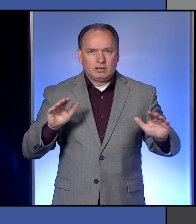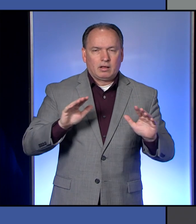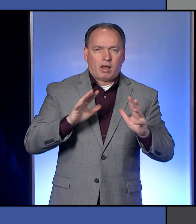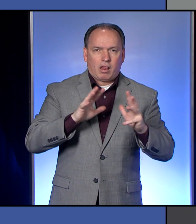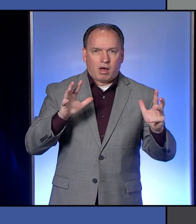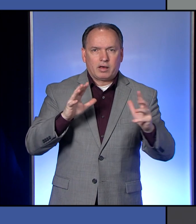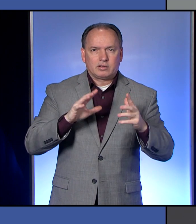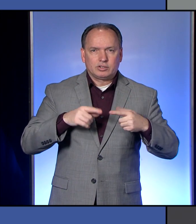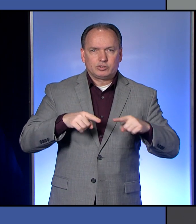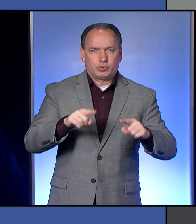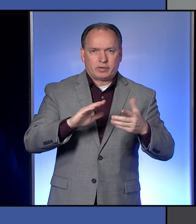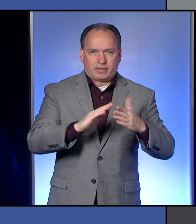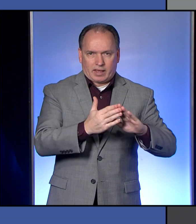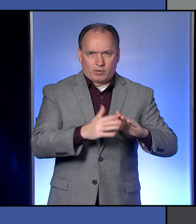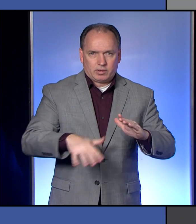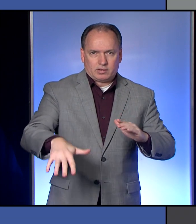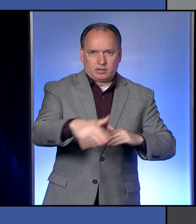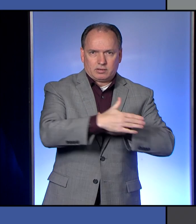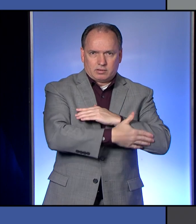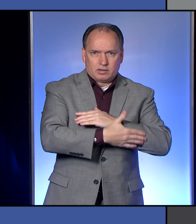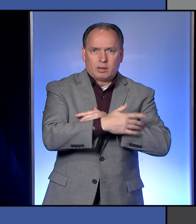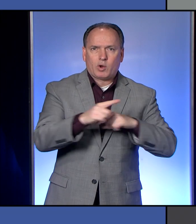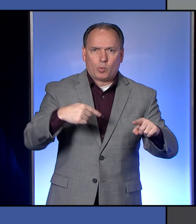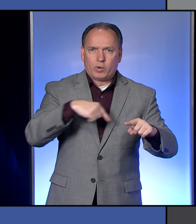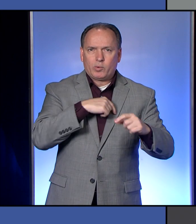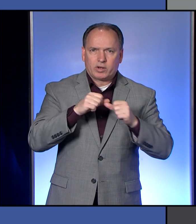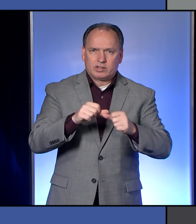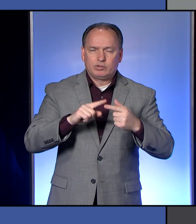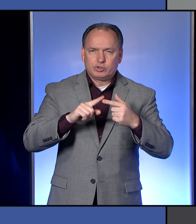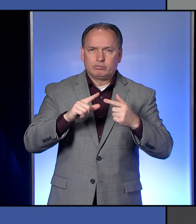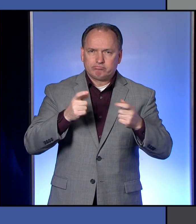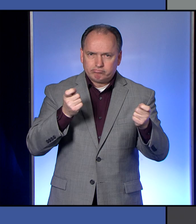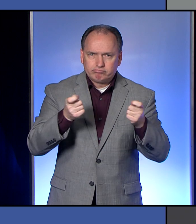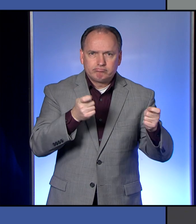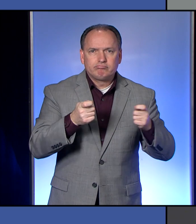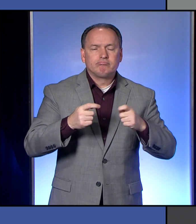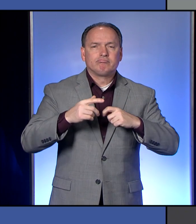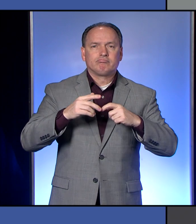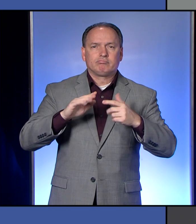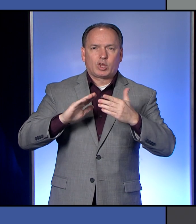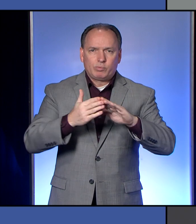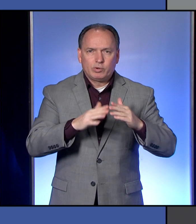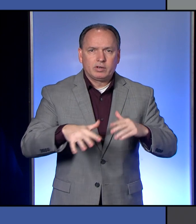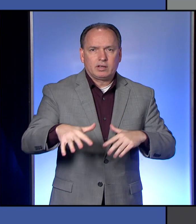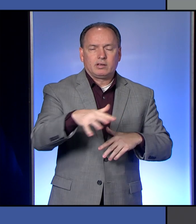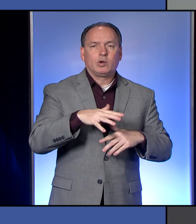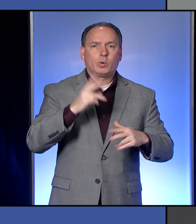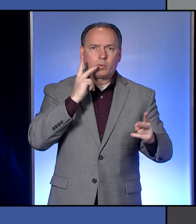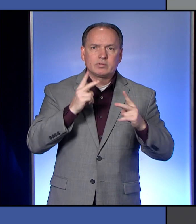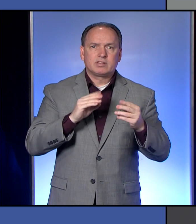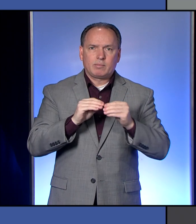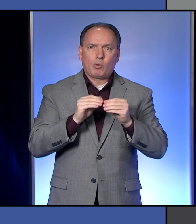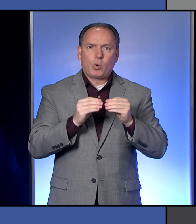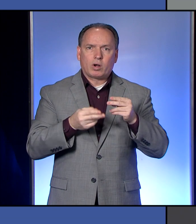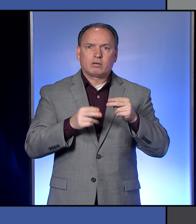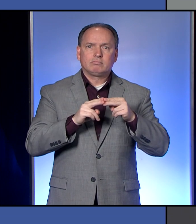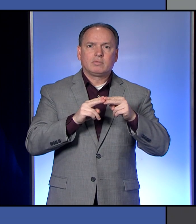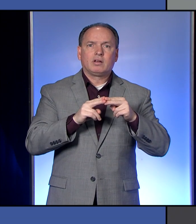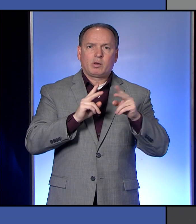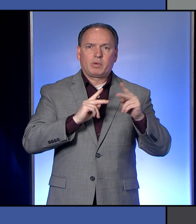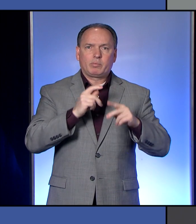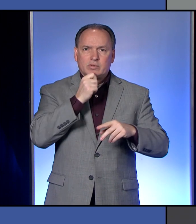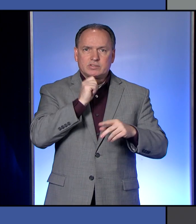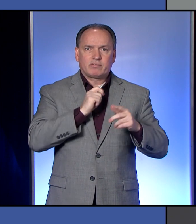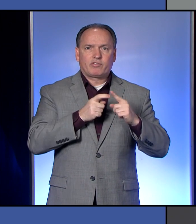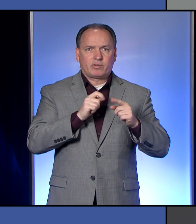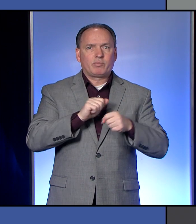I suspect we'll continue mitigation as we start to open up. So we will see more people suffer